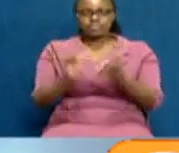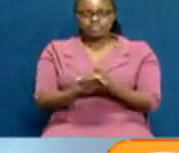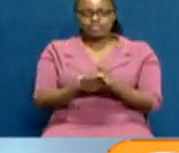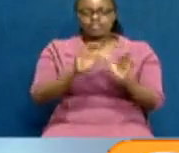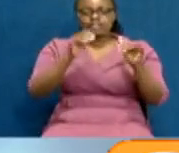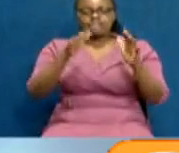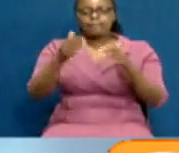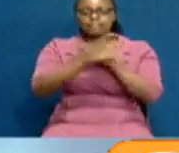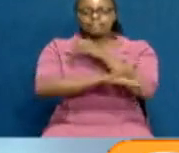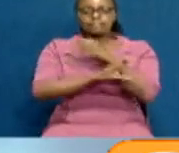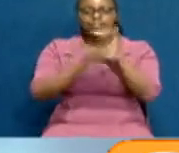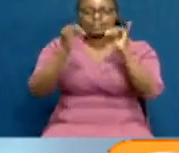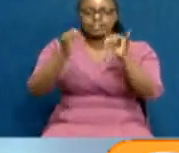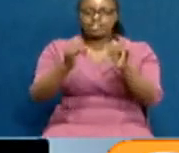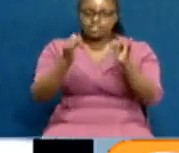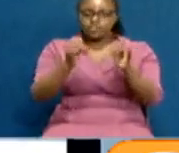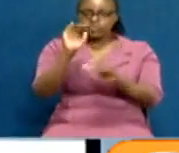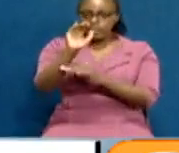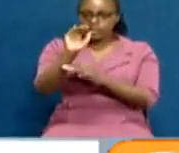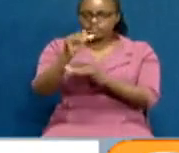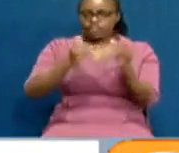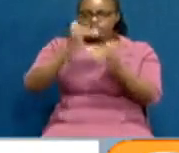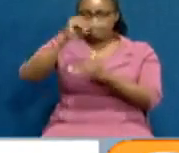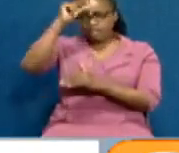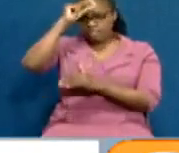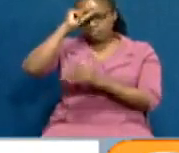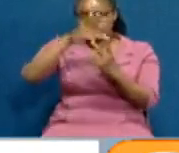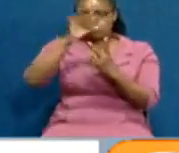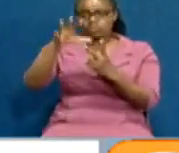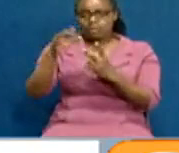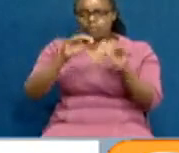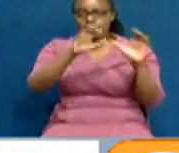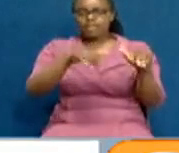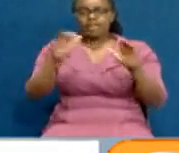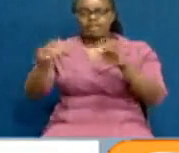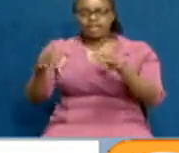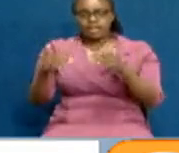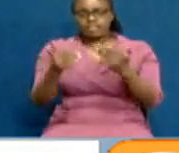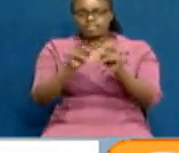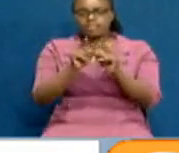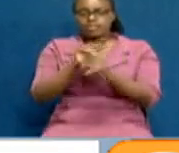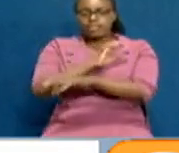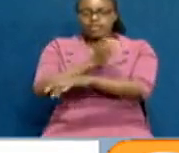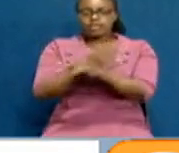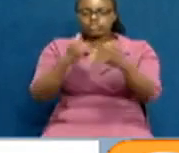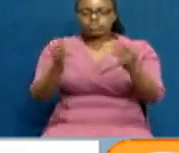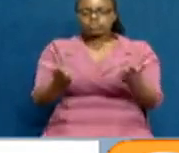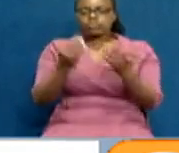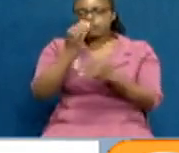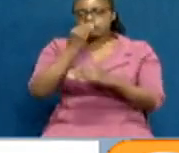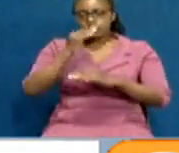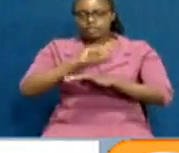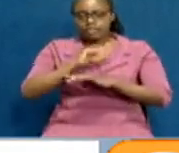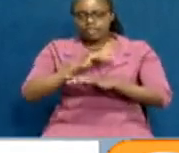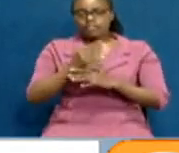Farmers in the country have renewed calls for the next government to prioritize agriculture as part of efforts to enhance food security.